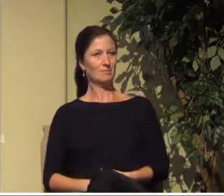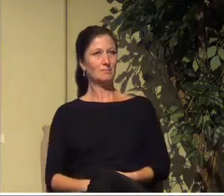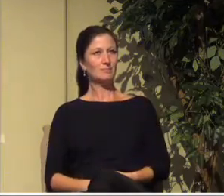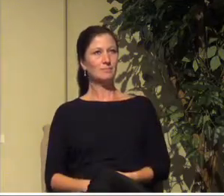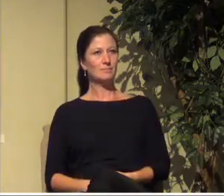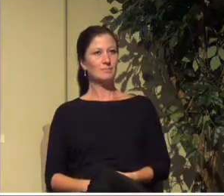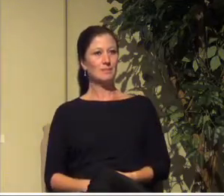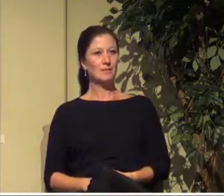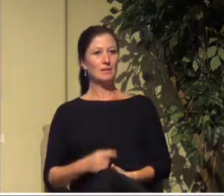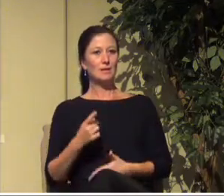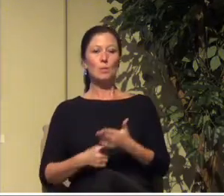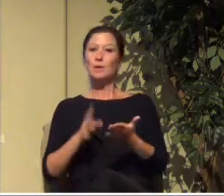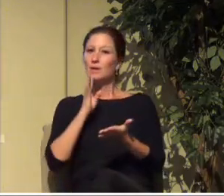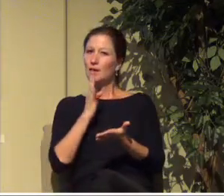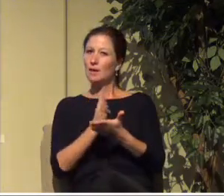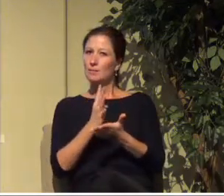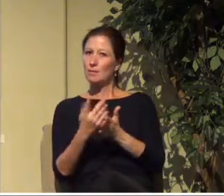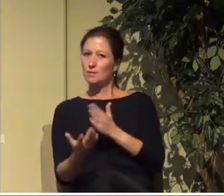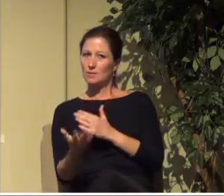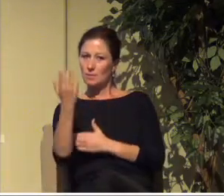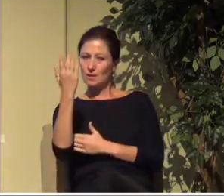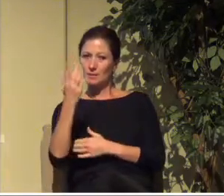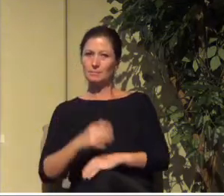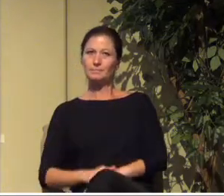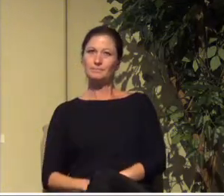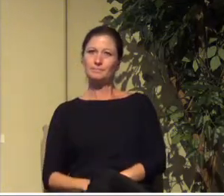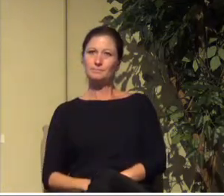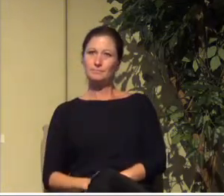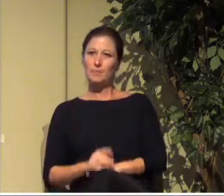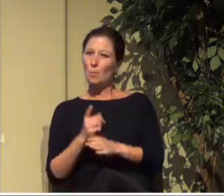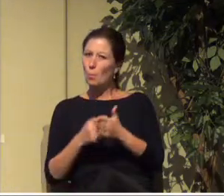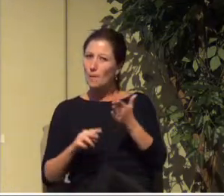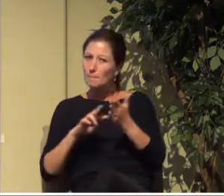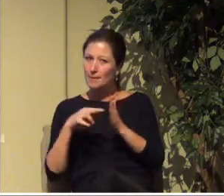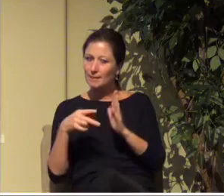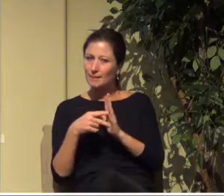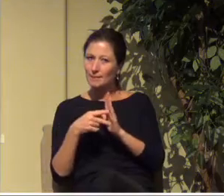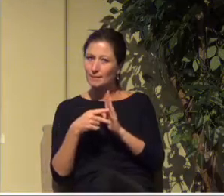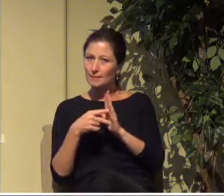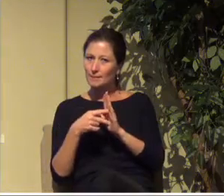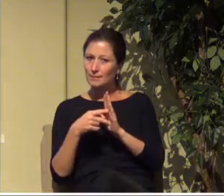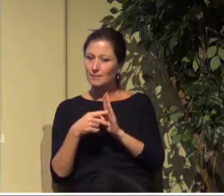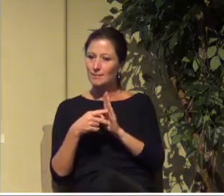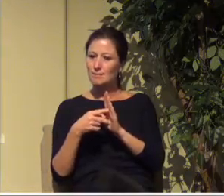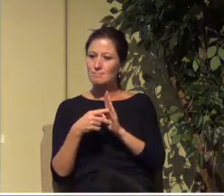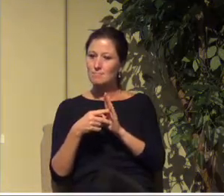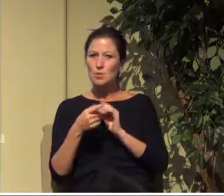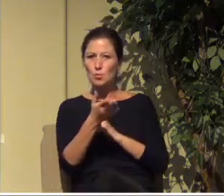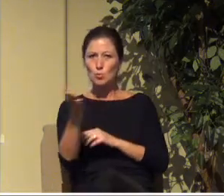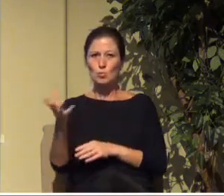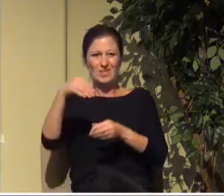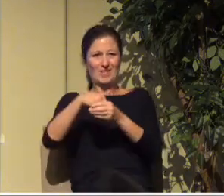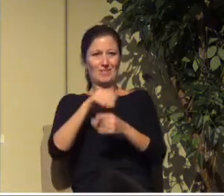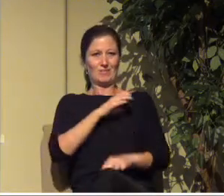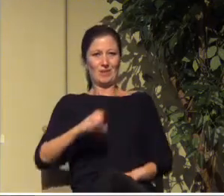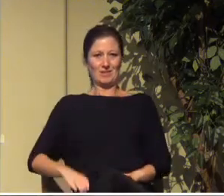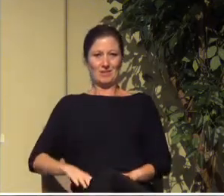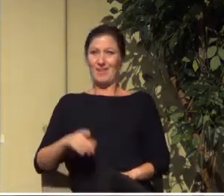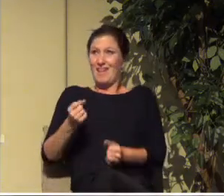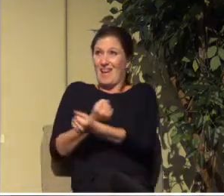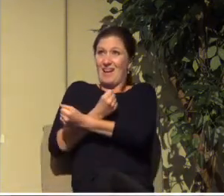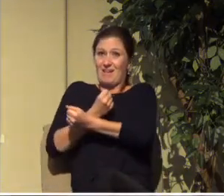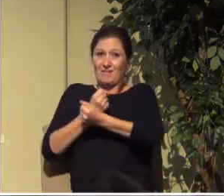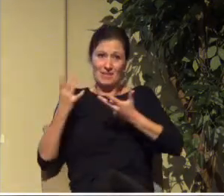is the significance of what it means to be in Christ Everything that he has done is now